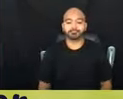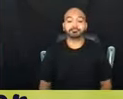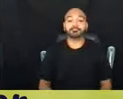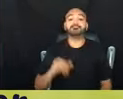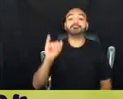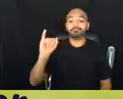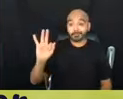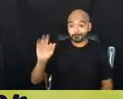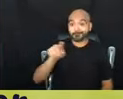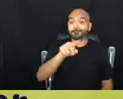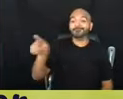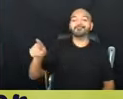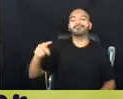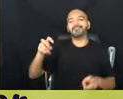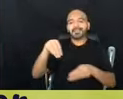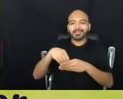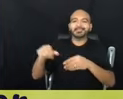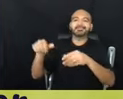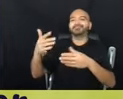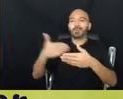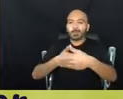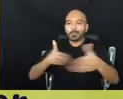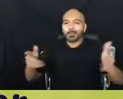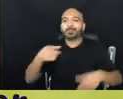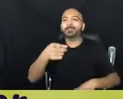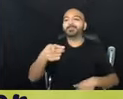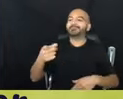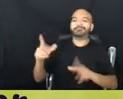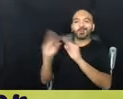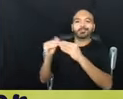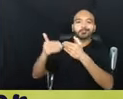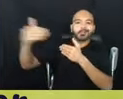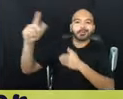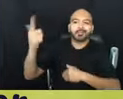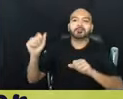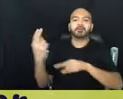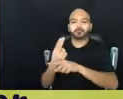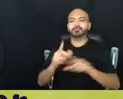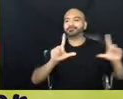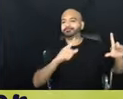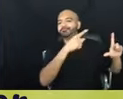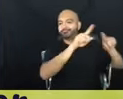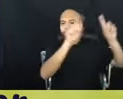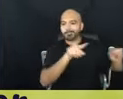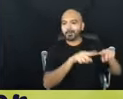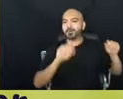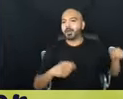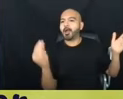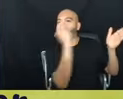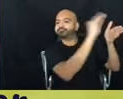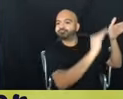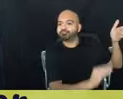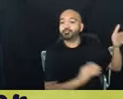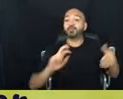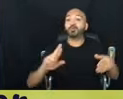this in a space, in a room, you would use like a, you know, blackboard or you would use some sort of like huge, you know,